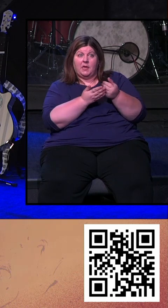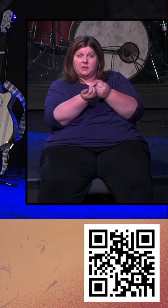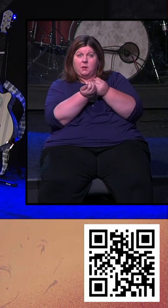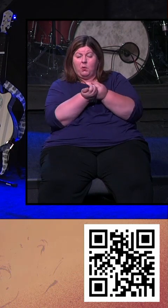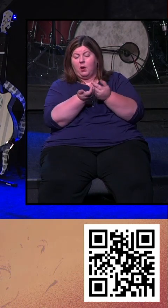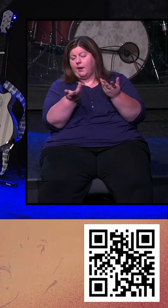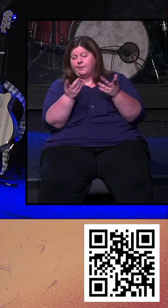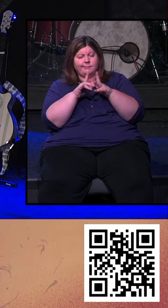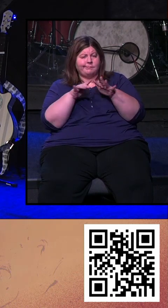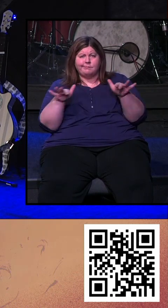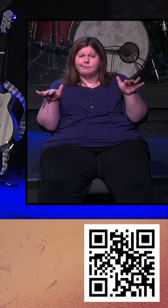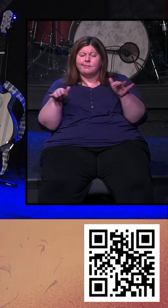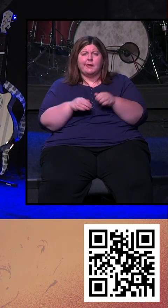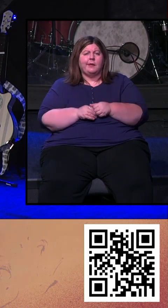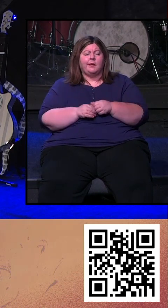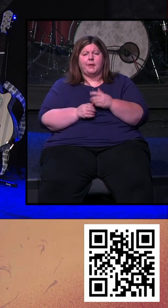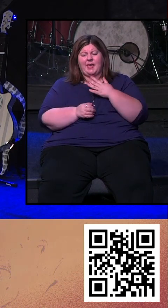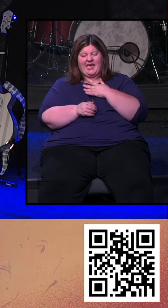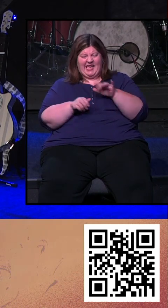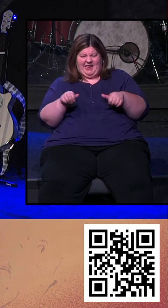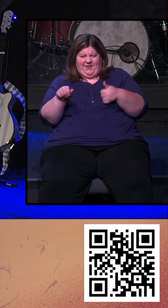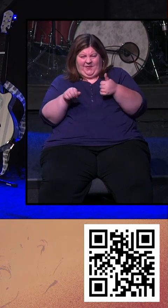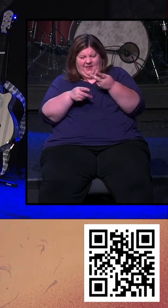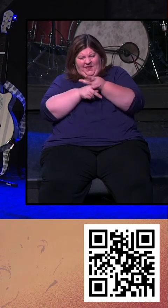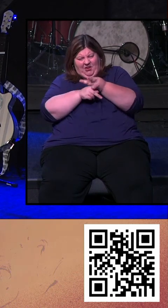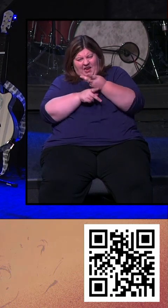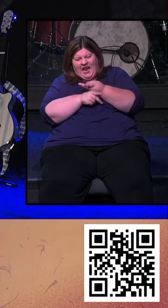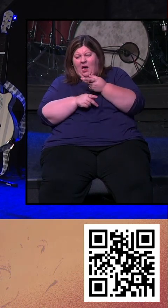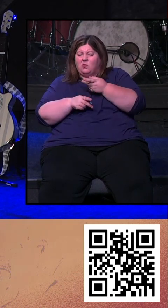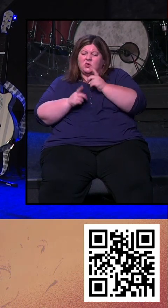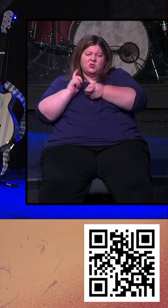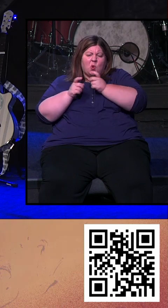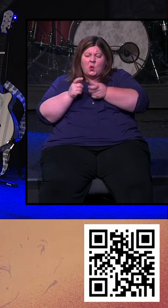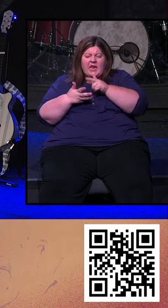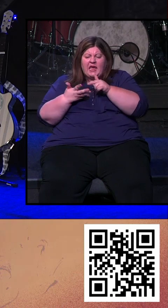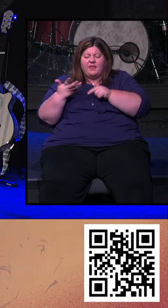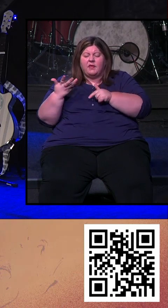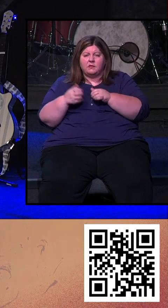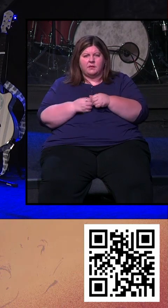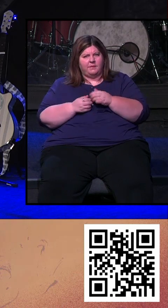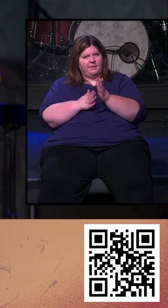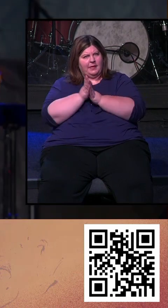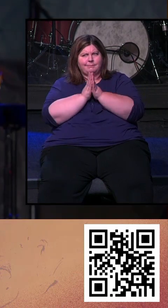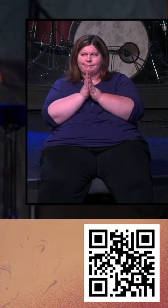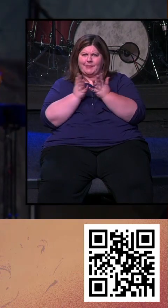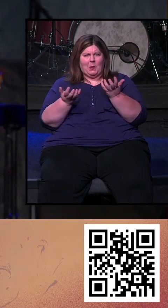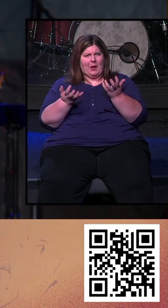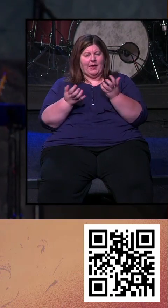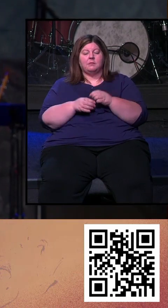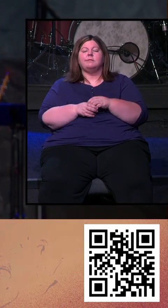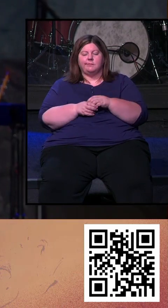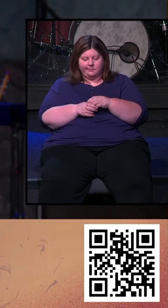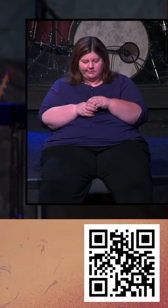in a logistic sort of way or sourcing product, donating product. If that moves your heart, there's always